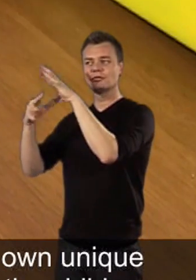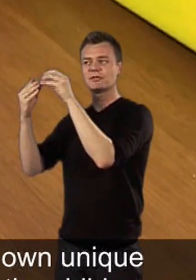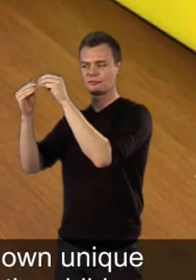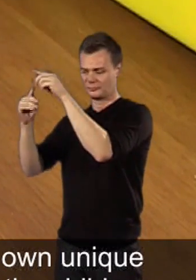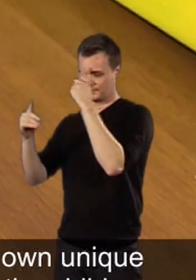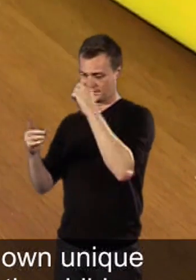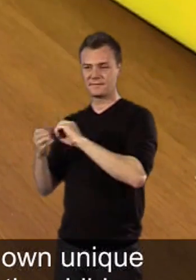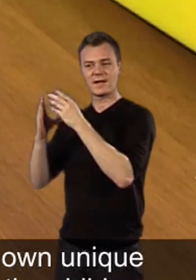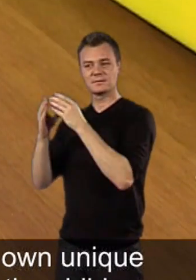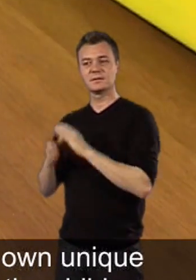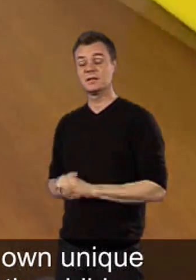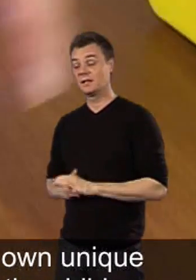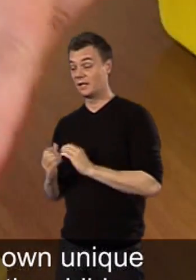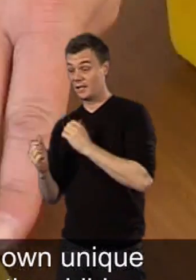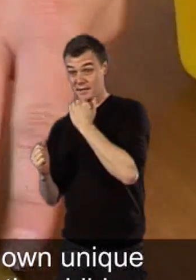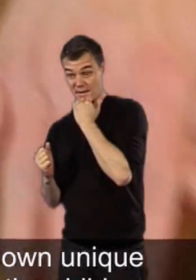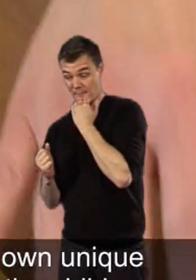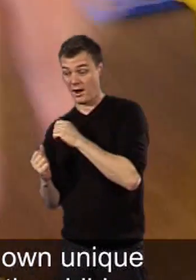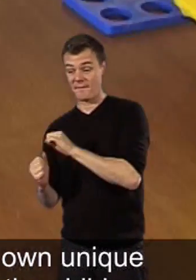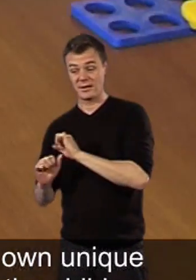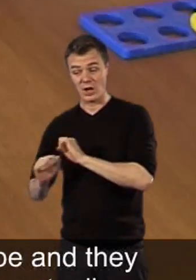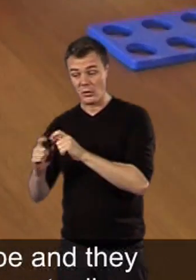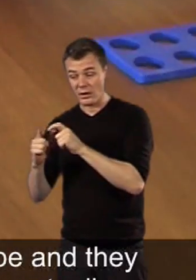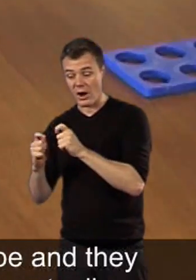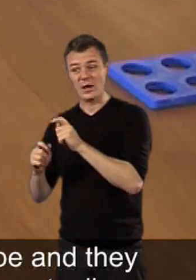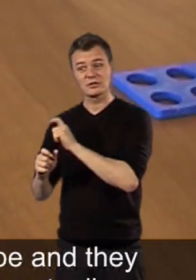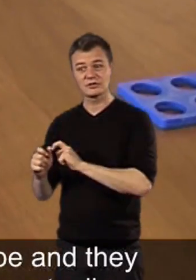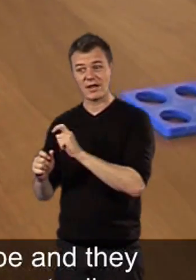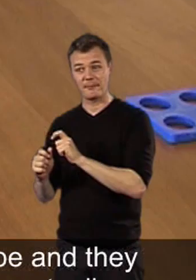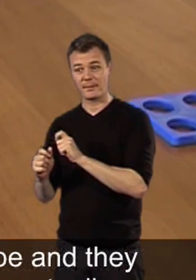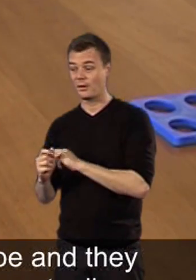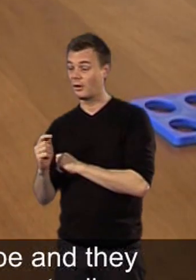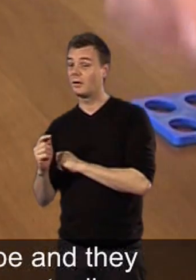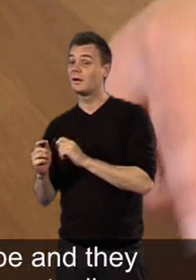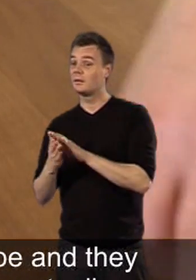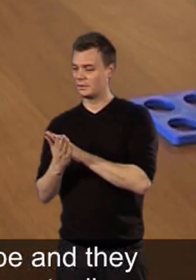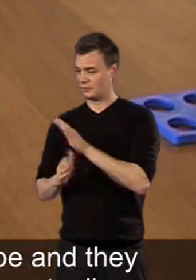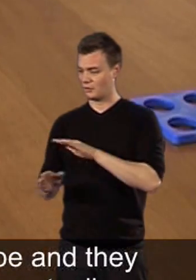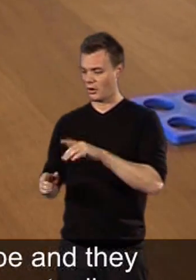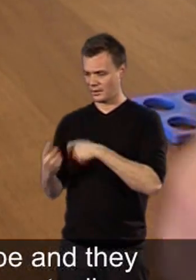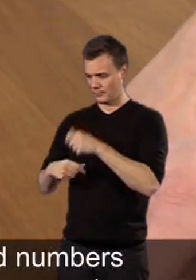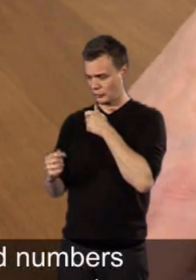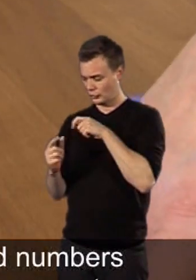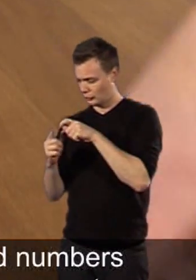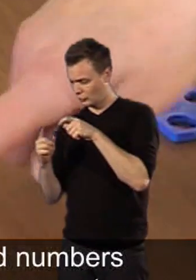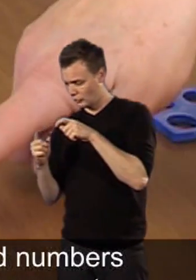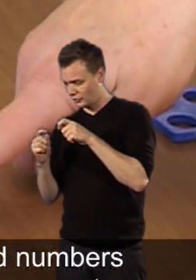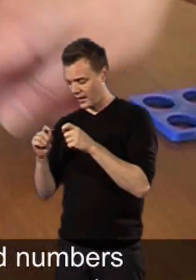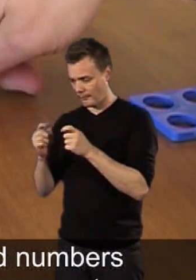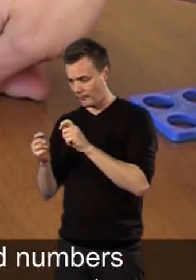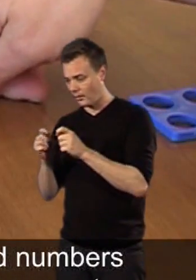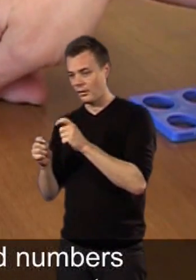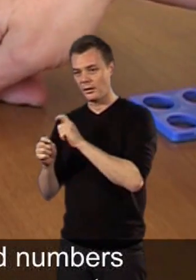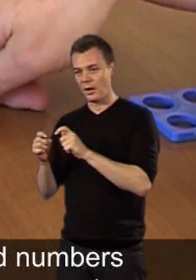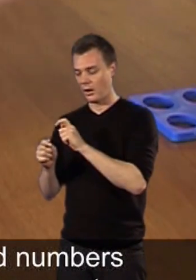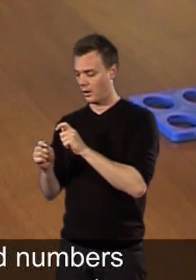So one, two, and the children get used to the colour and the shape and they play feeler games. And then they actually look at them and they learn